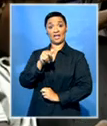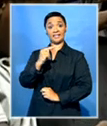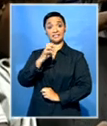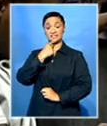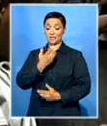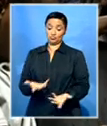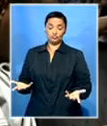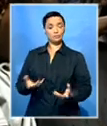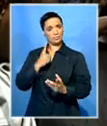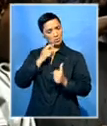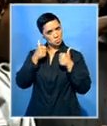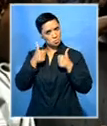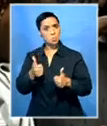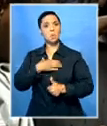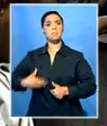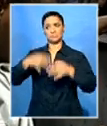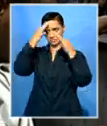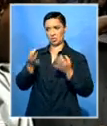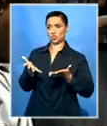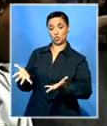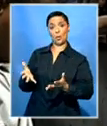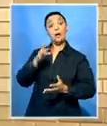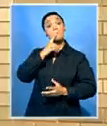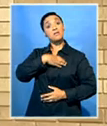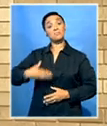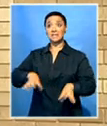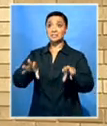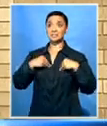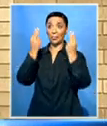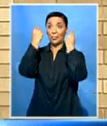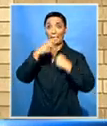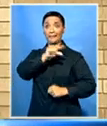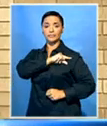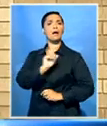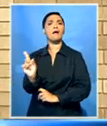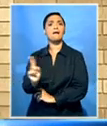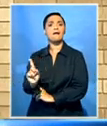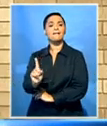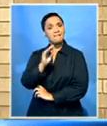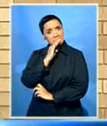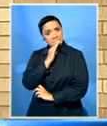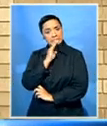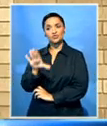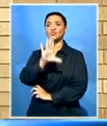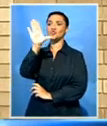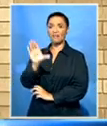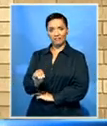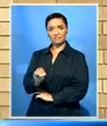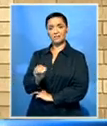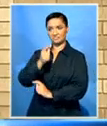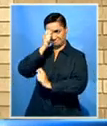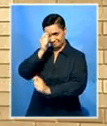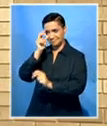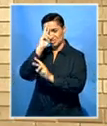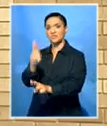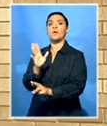in the right direction. It's not an admission of guilty, but I think in the interest of taking forward the country, but making sure that we focus on many